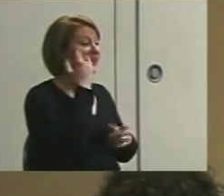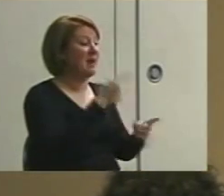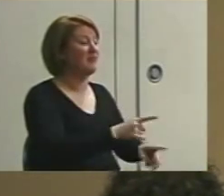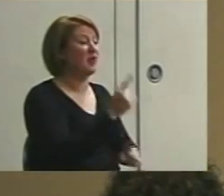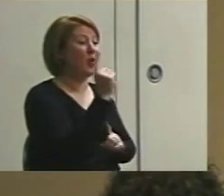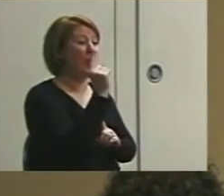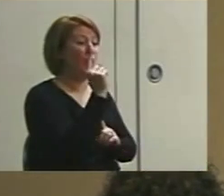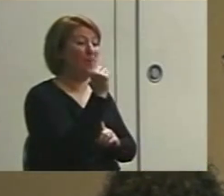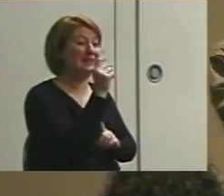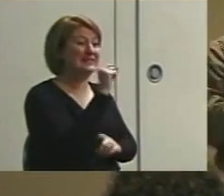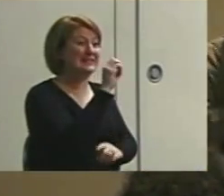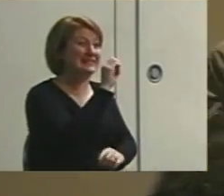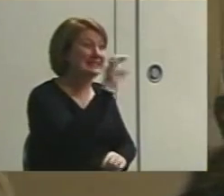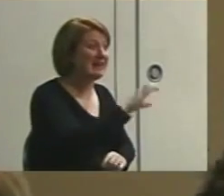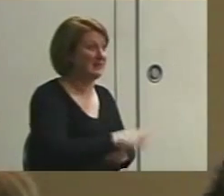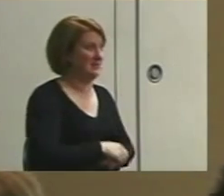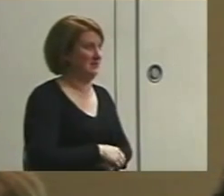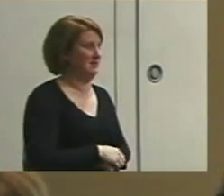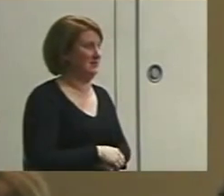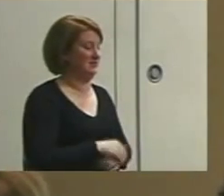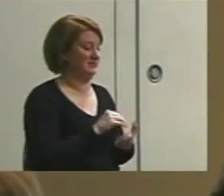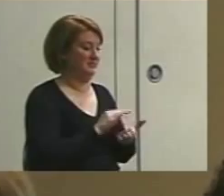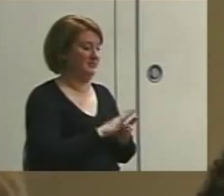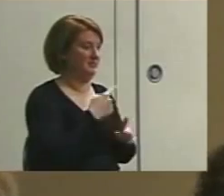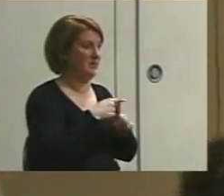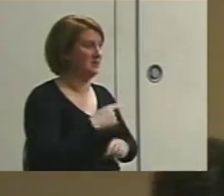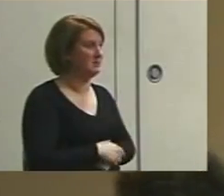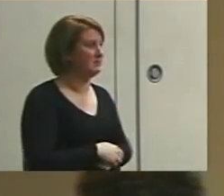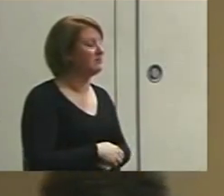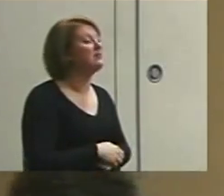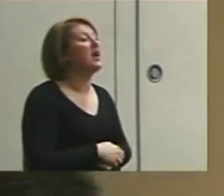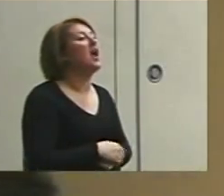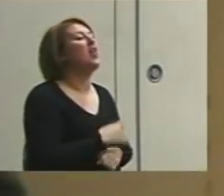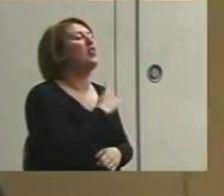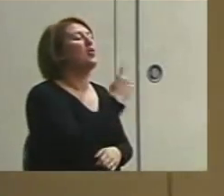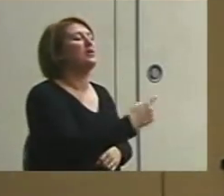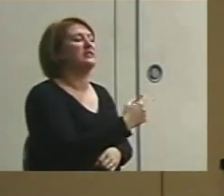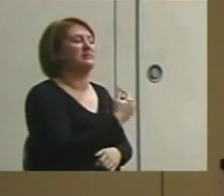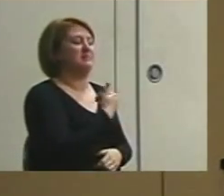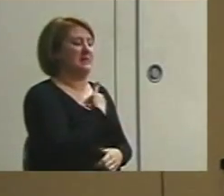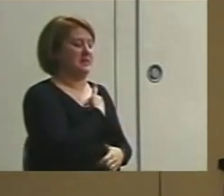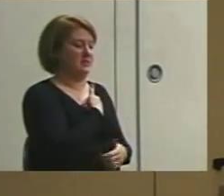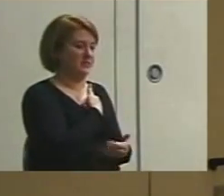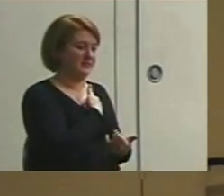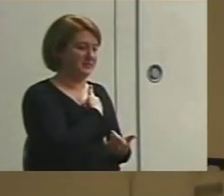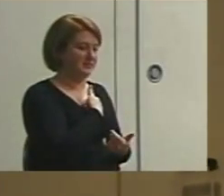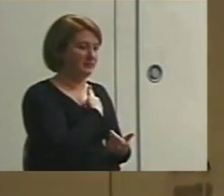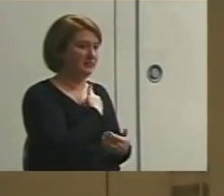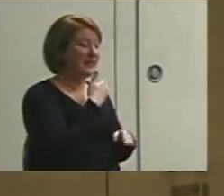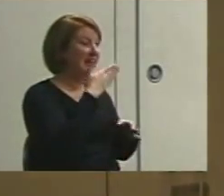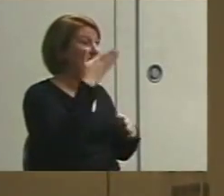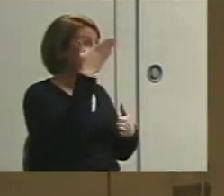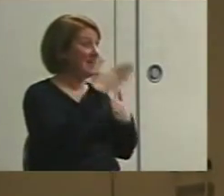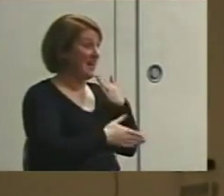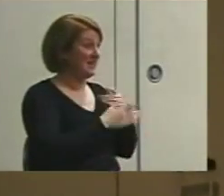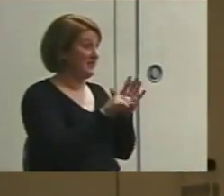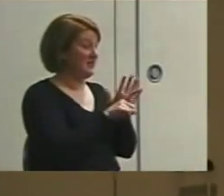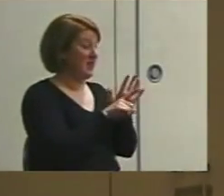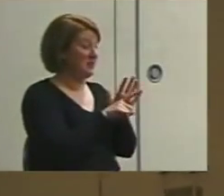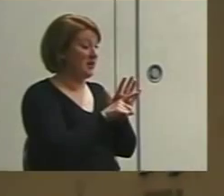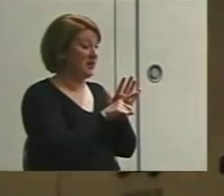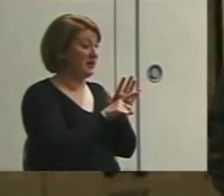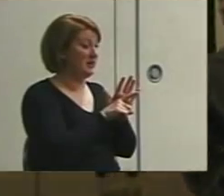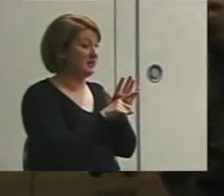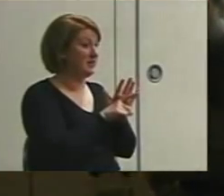one second. The question I ask myself at the end of that vibrating is